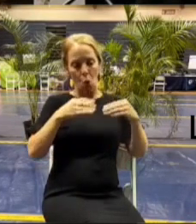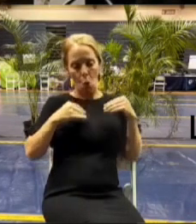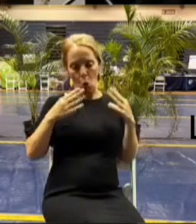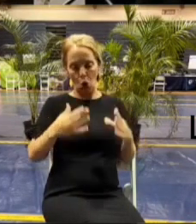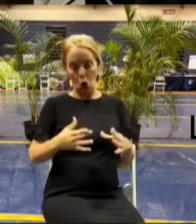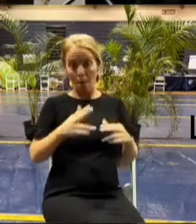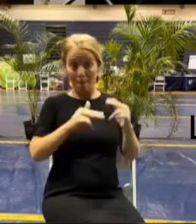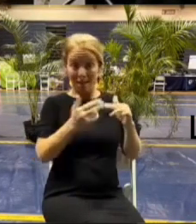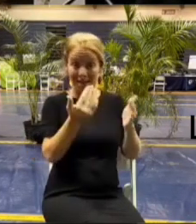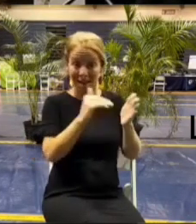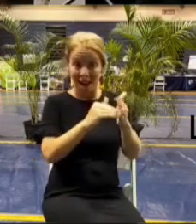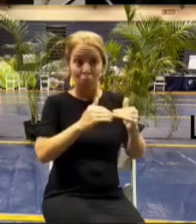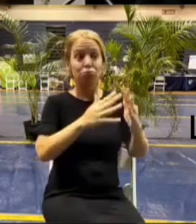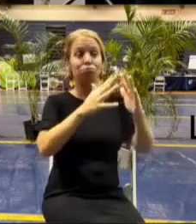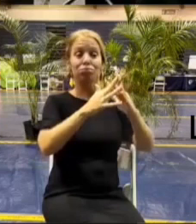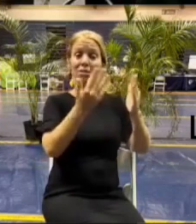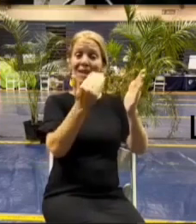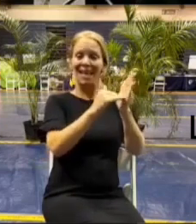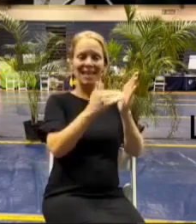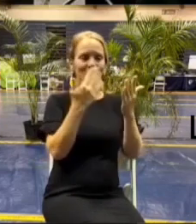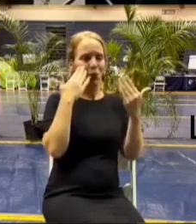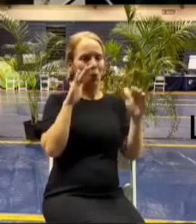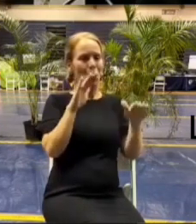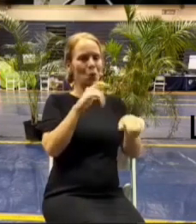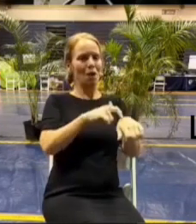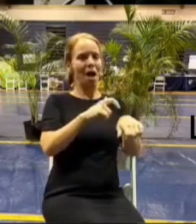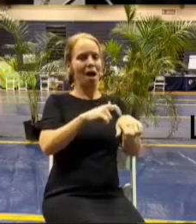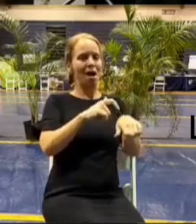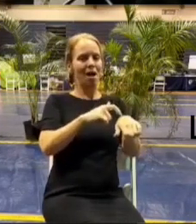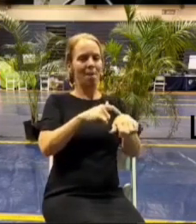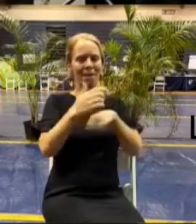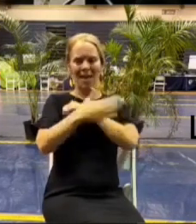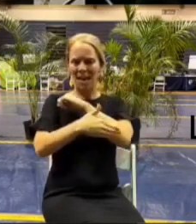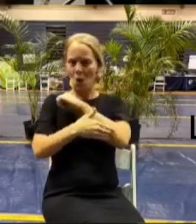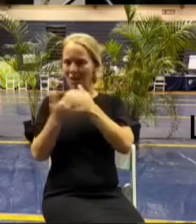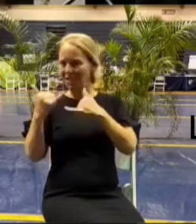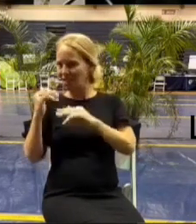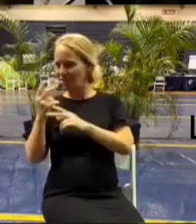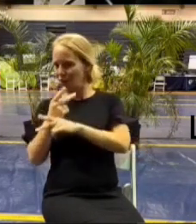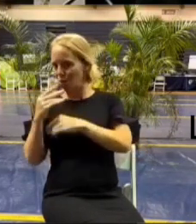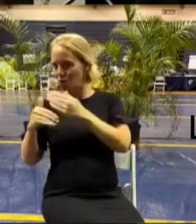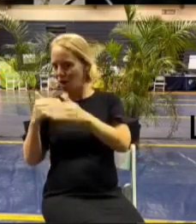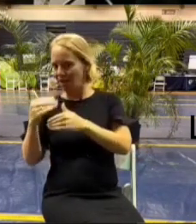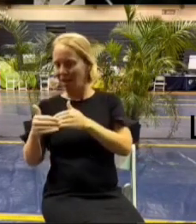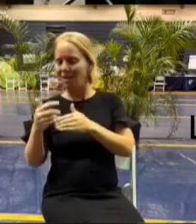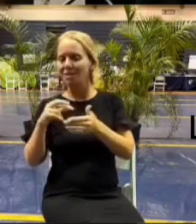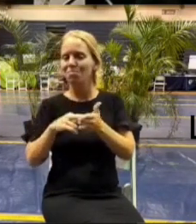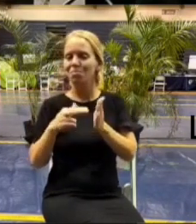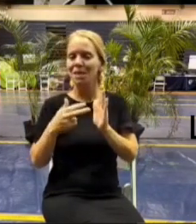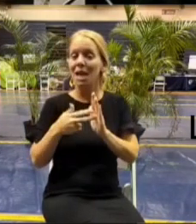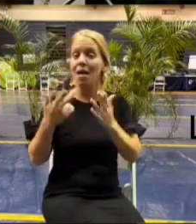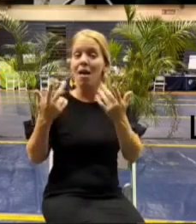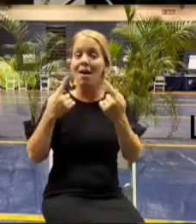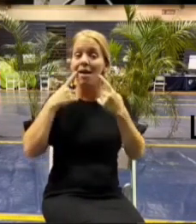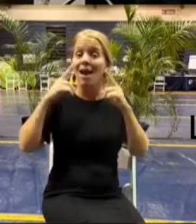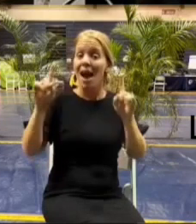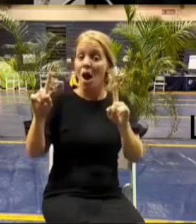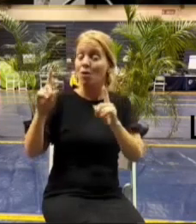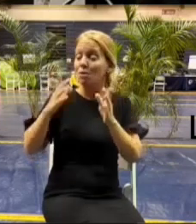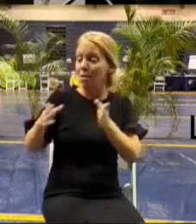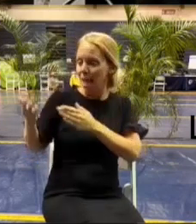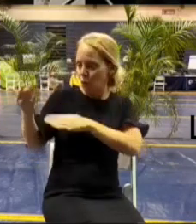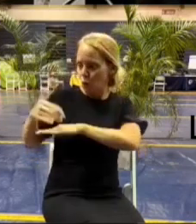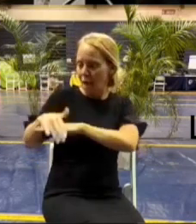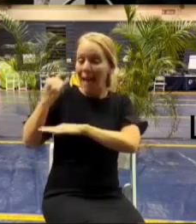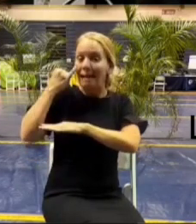long it will take to rebuild at this point we're we're still working through the county's still working through that process but but even if they announce the the plan